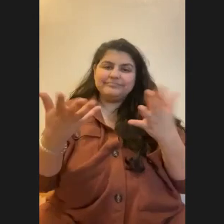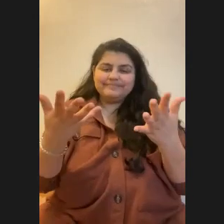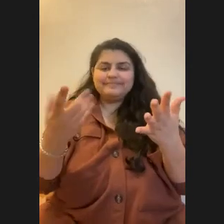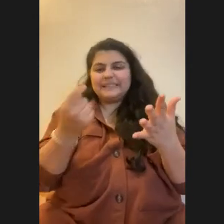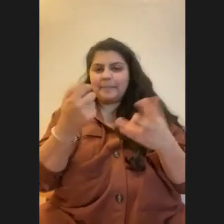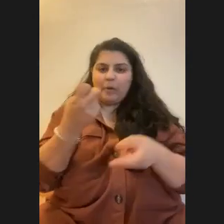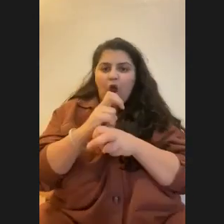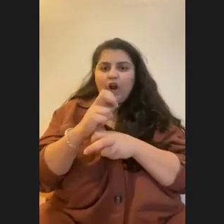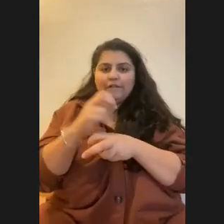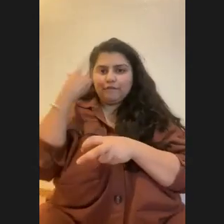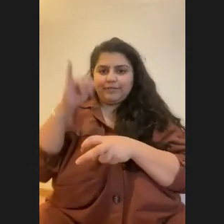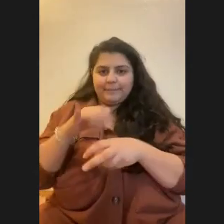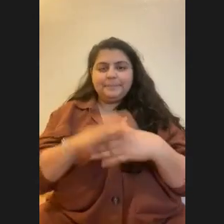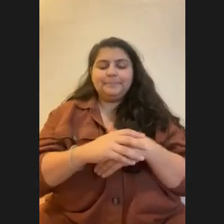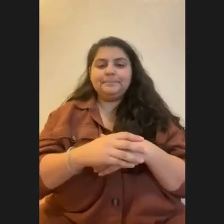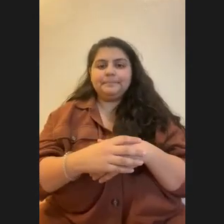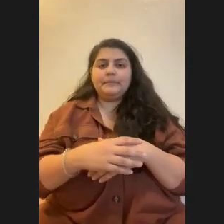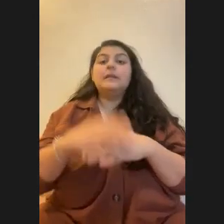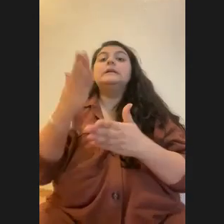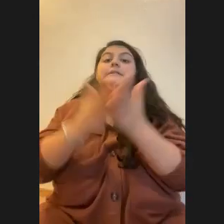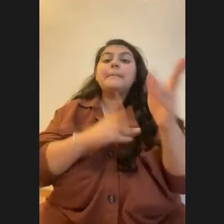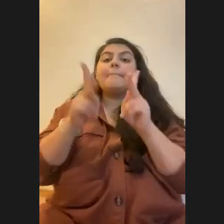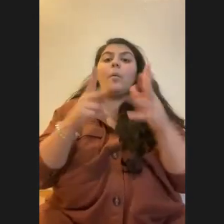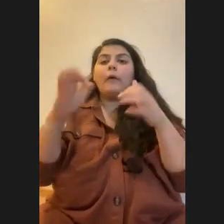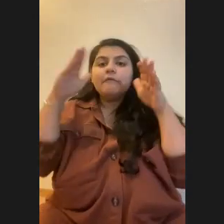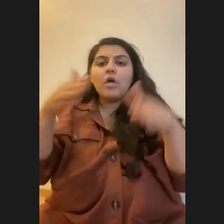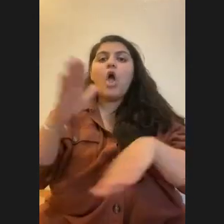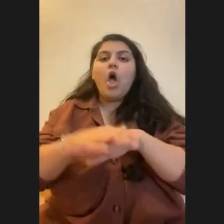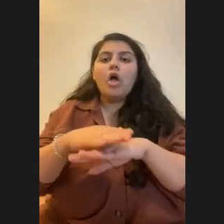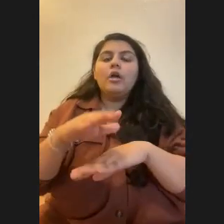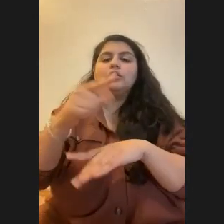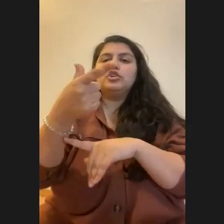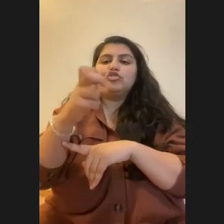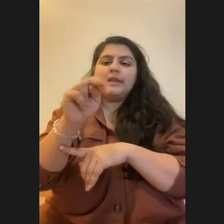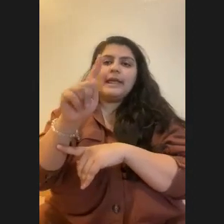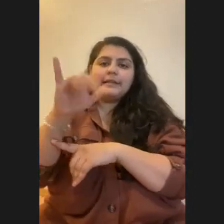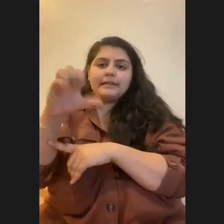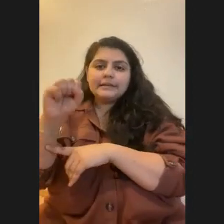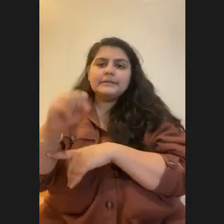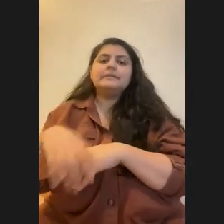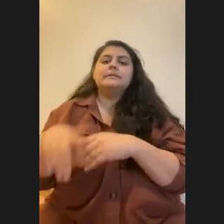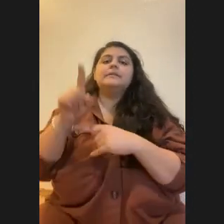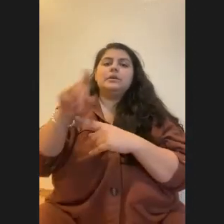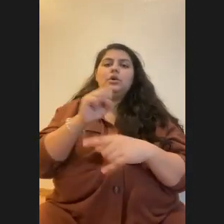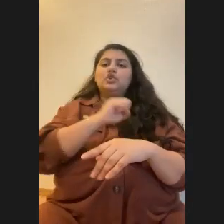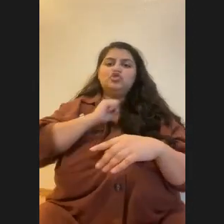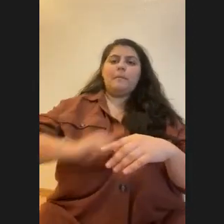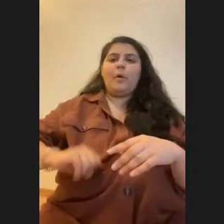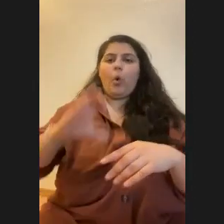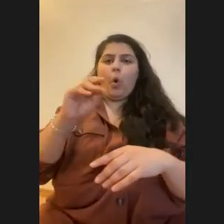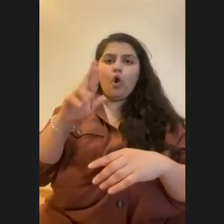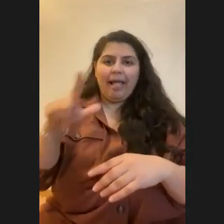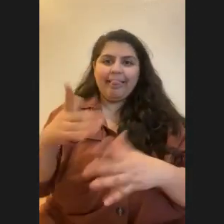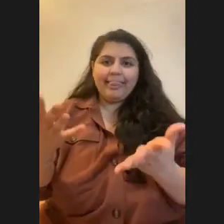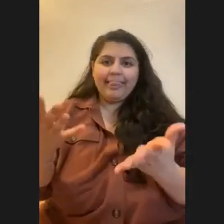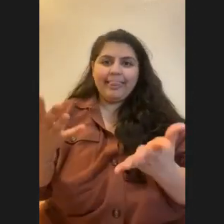Some people have talked about going more into the genetic side and breeding super coral. It's, there's a fine line with any kind